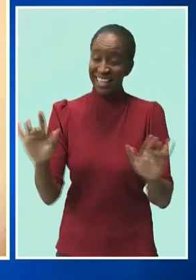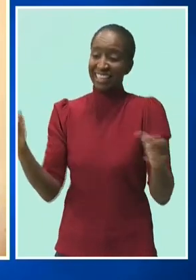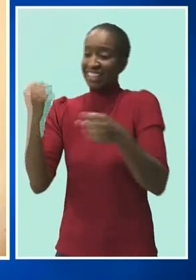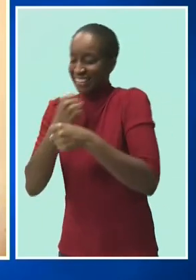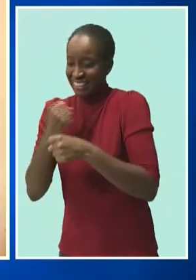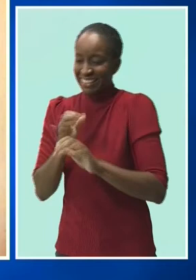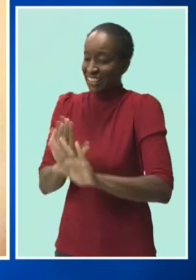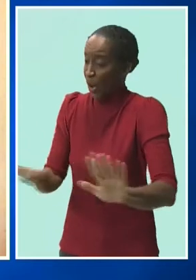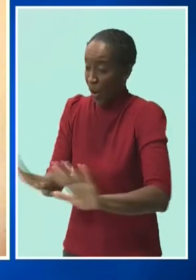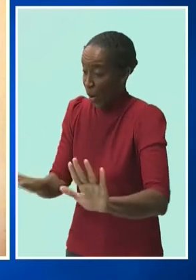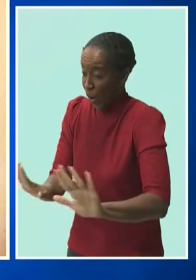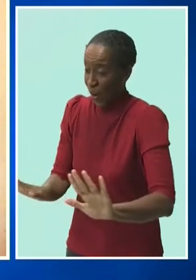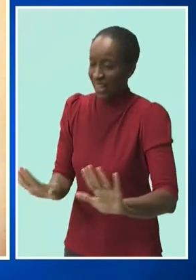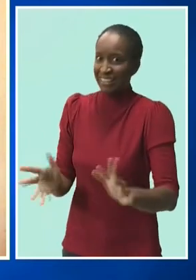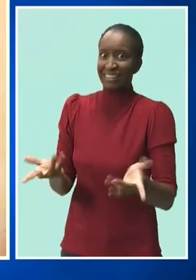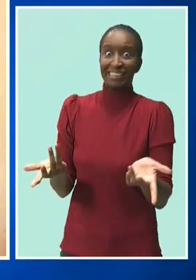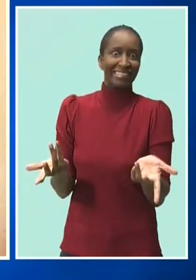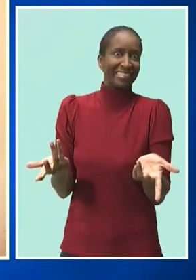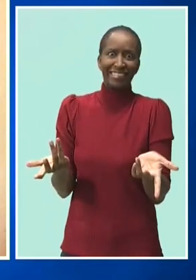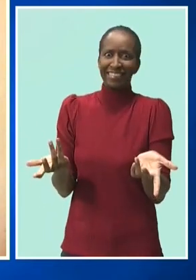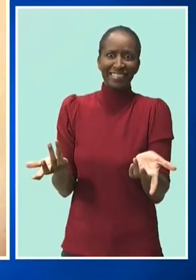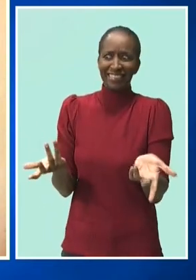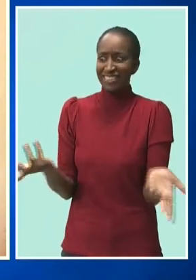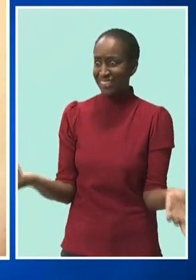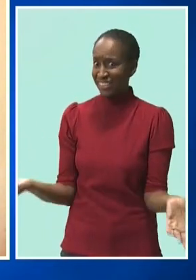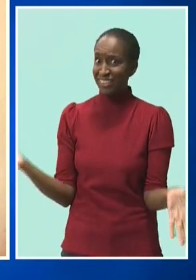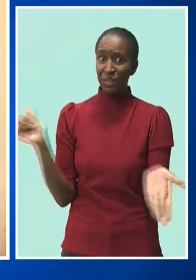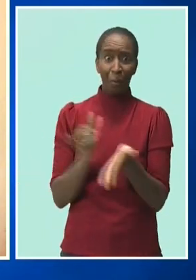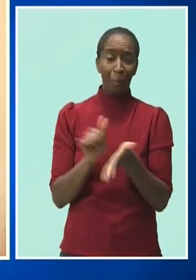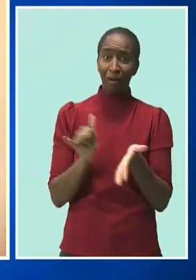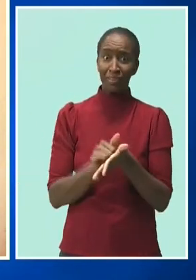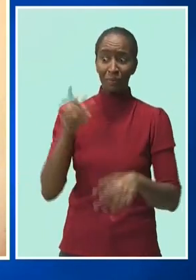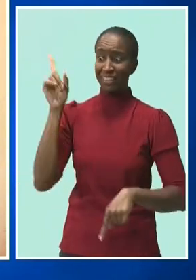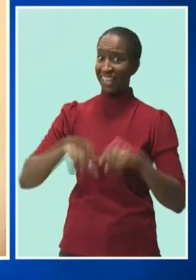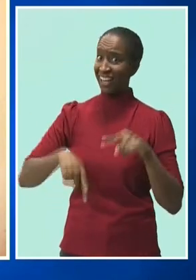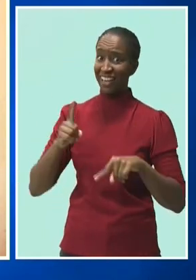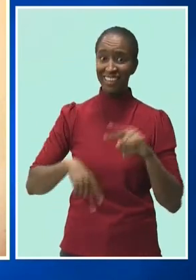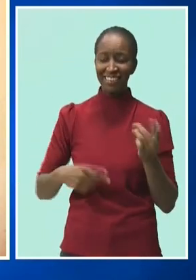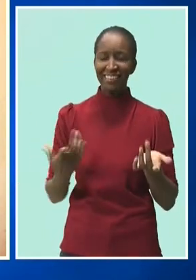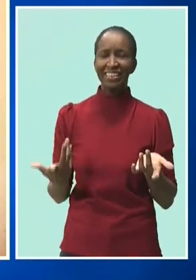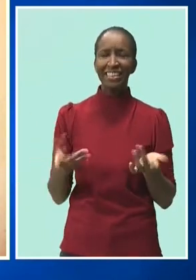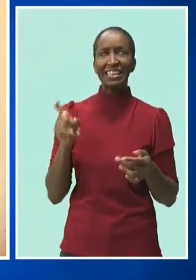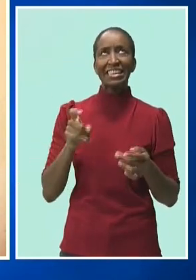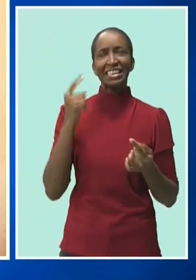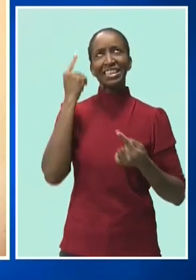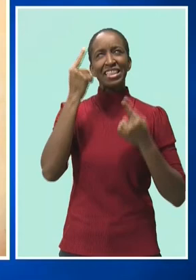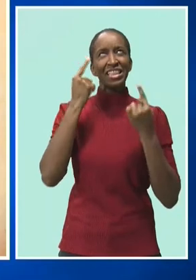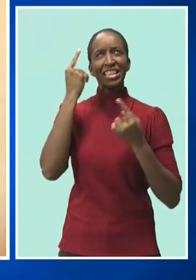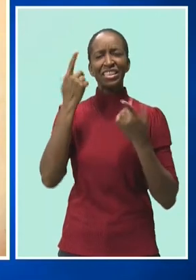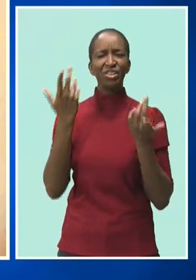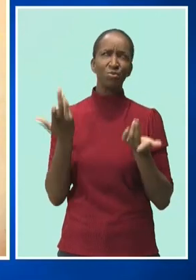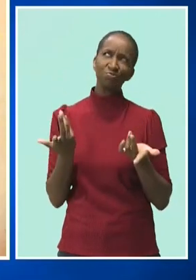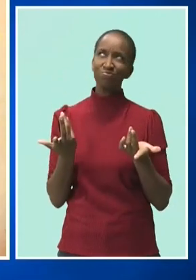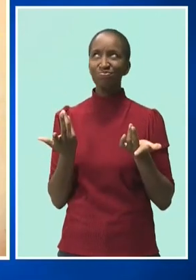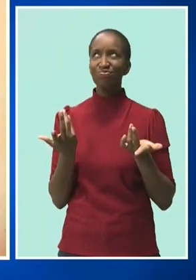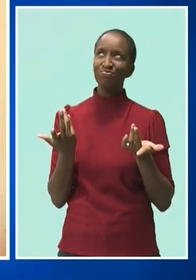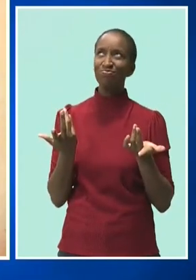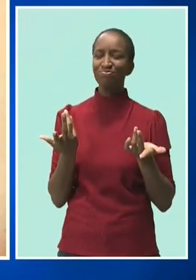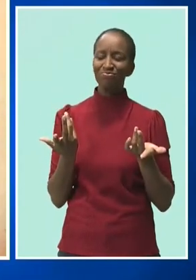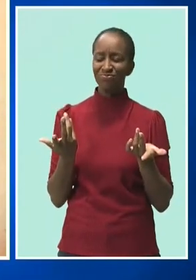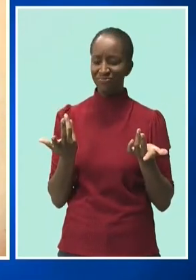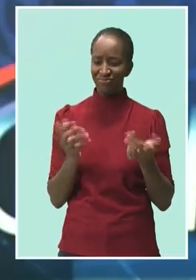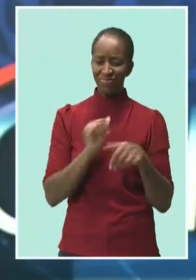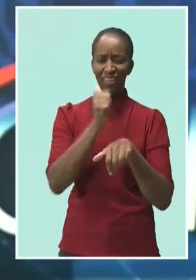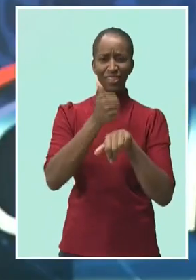That's almost an impossibility in a daycare center. So we had to come up with some pretty novel ideas in terms of how to get this done.